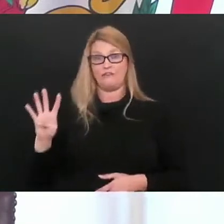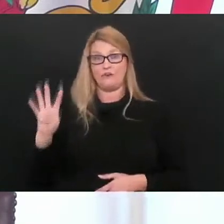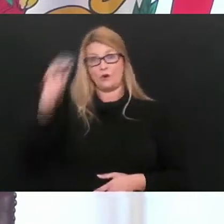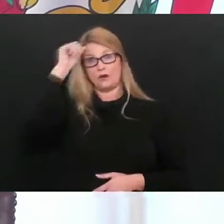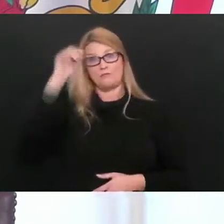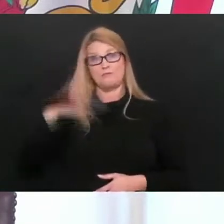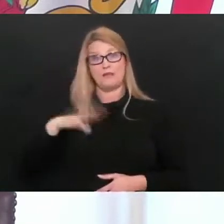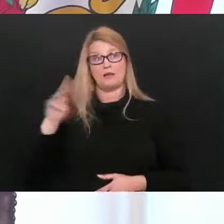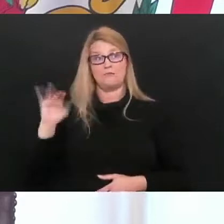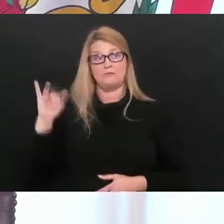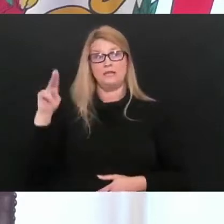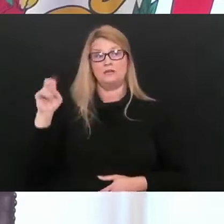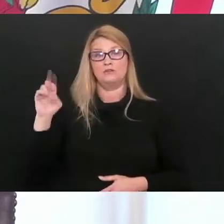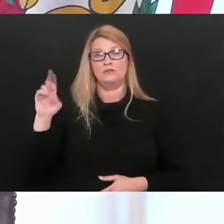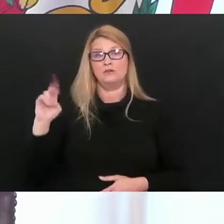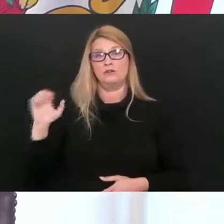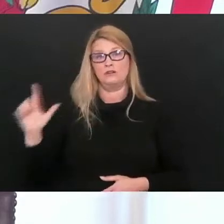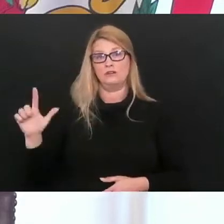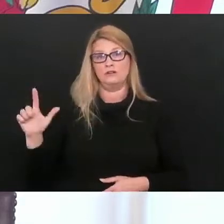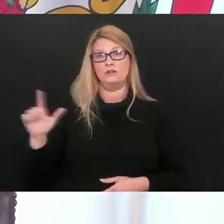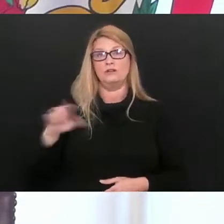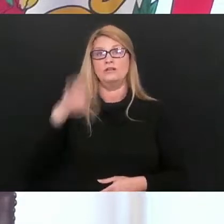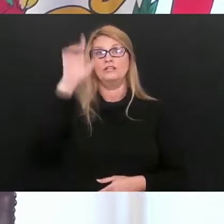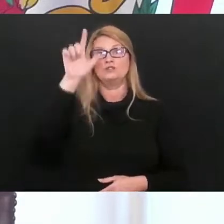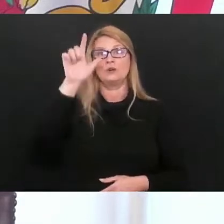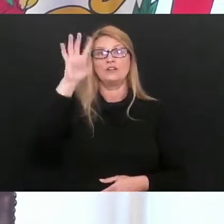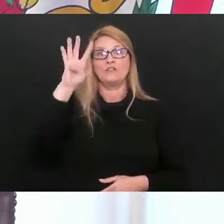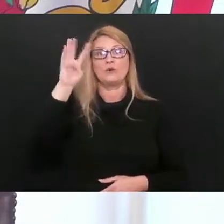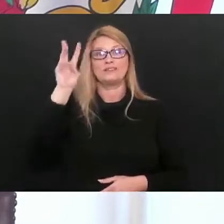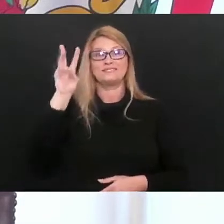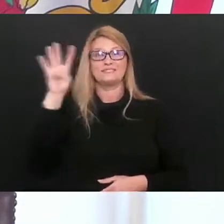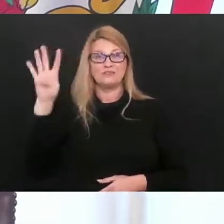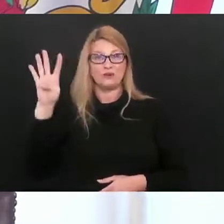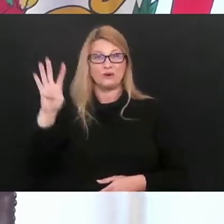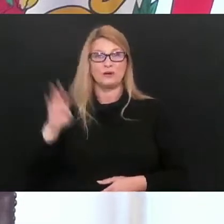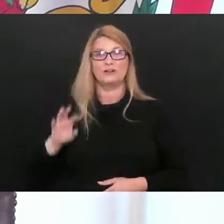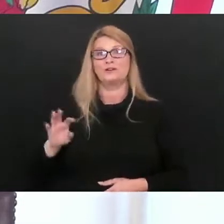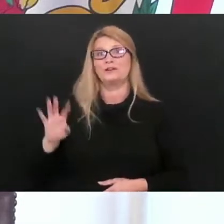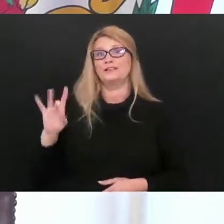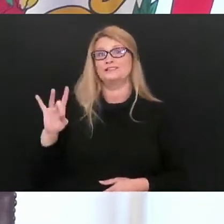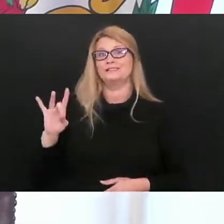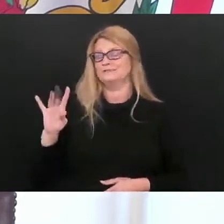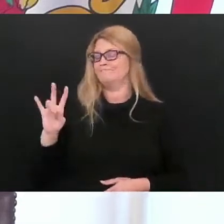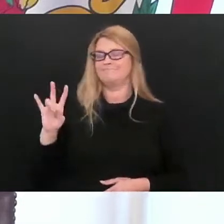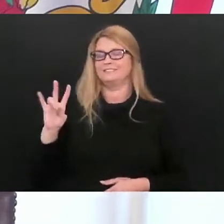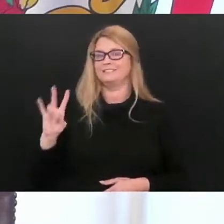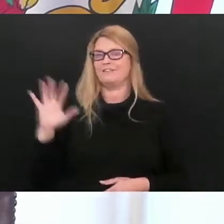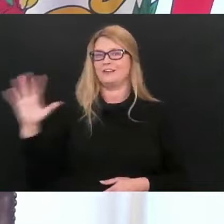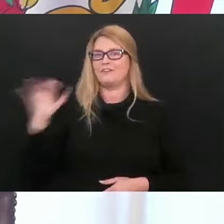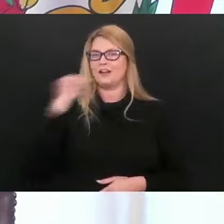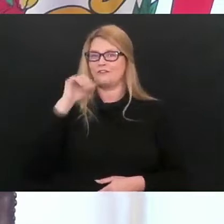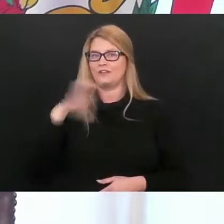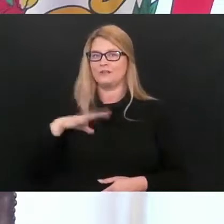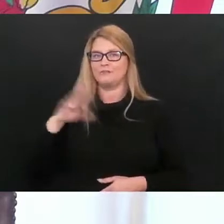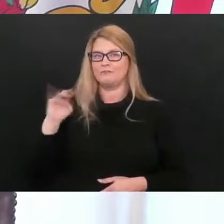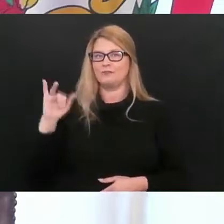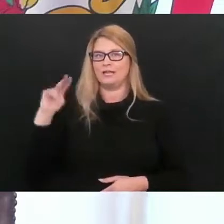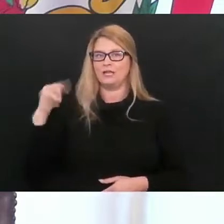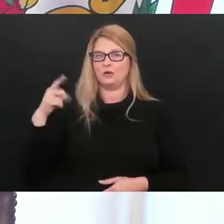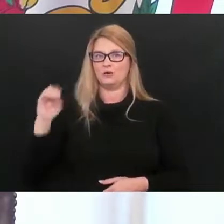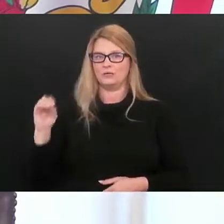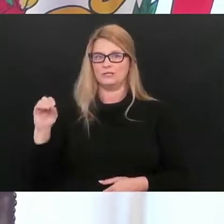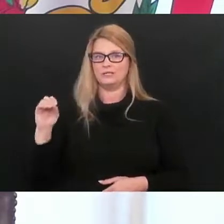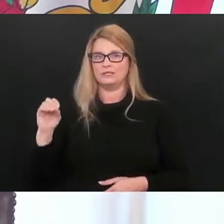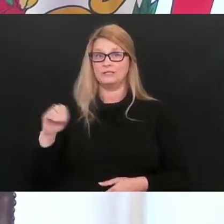male from Mineral County. Our 2,464th death is a 75-year-old female from Mingo County.